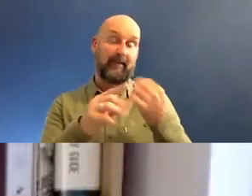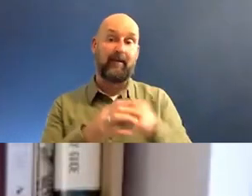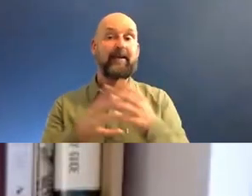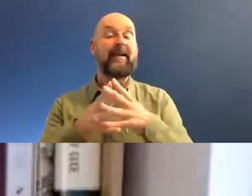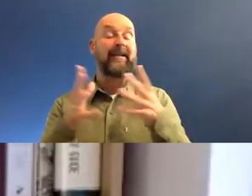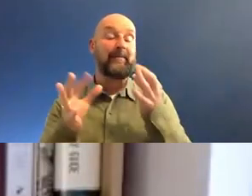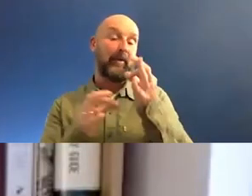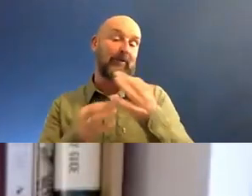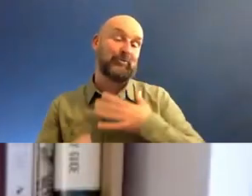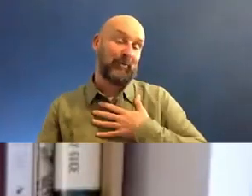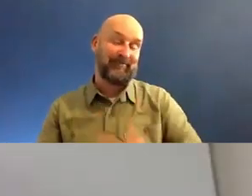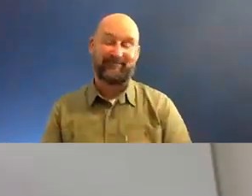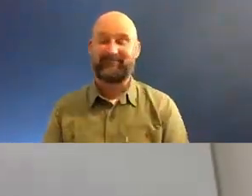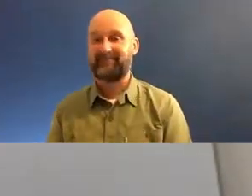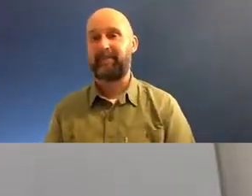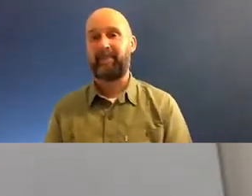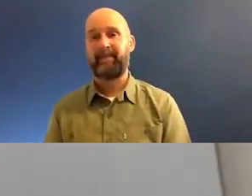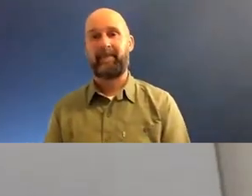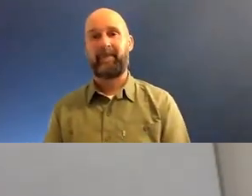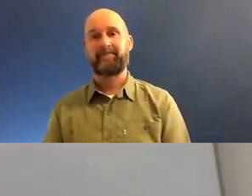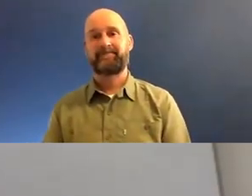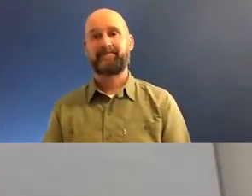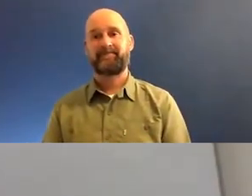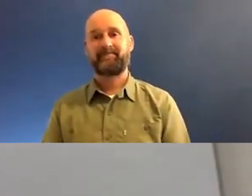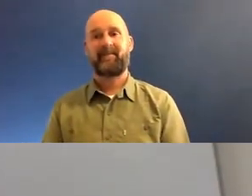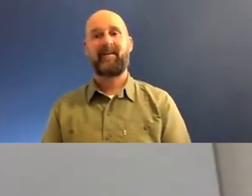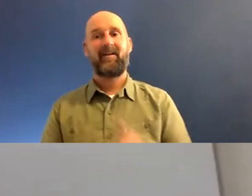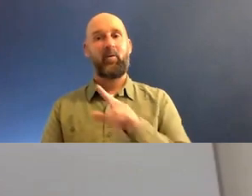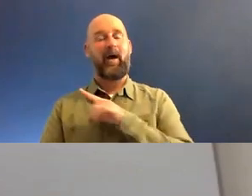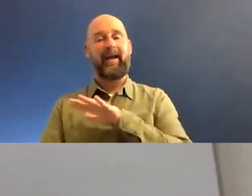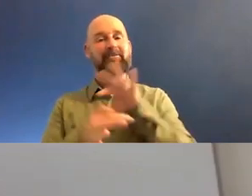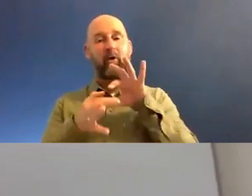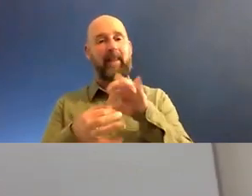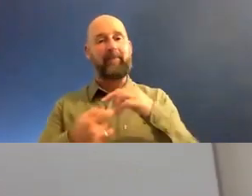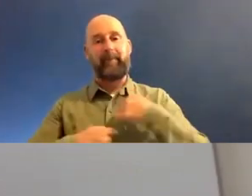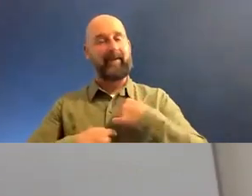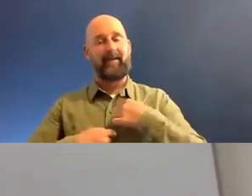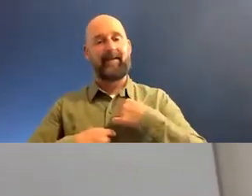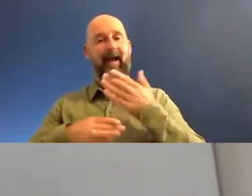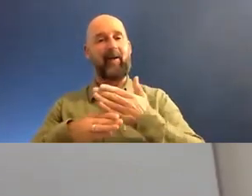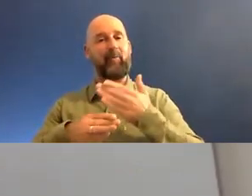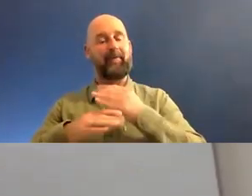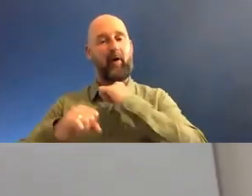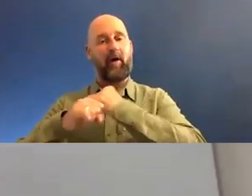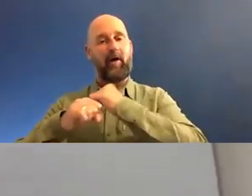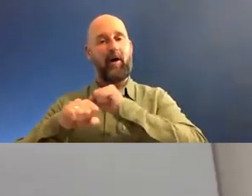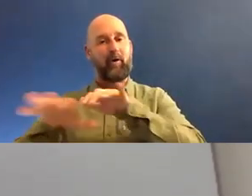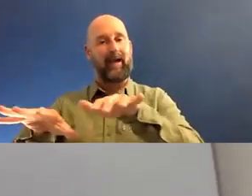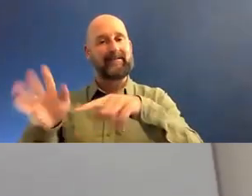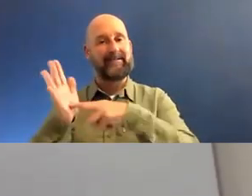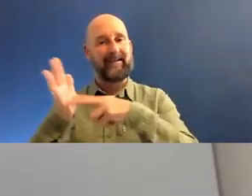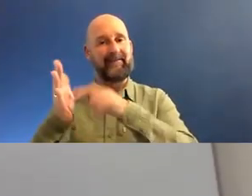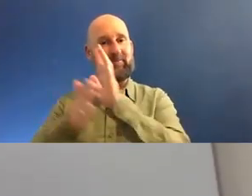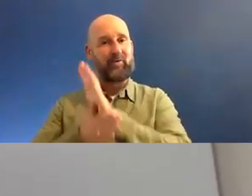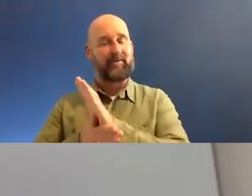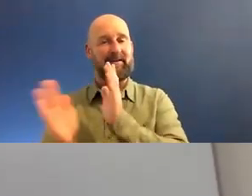question again, Miriam, I'm afraid. Well, it's not that it's, it's perhaps not the most relevant for me because I tend to work for broadcasters. So, um, might just